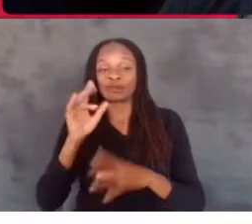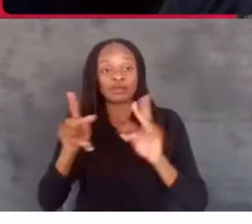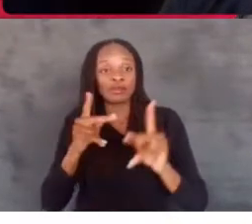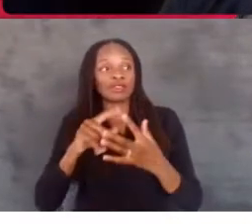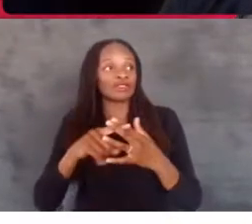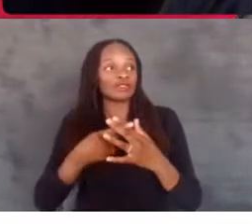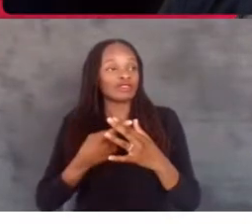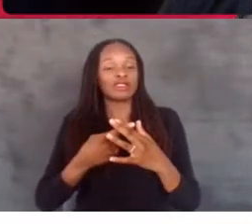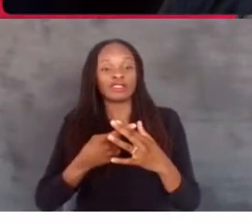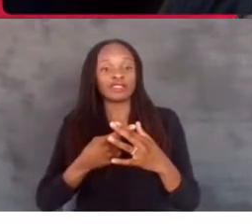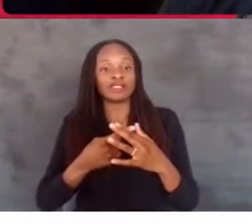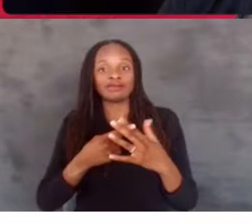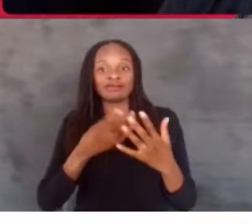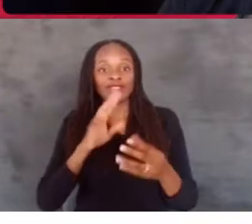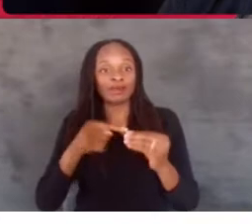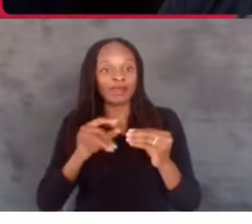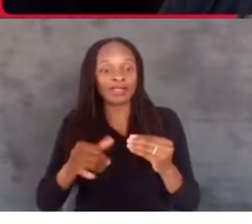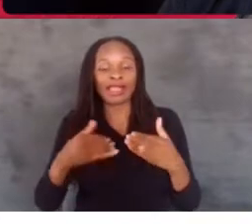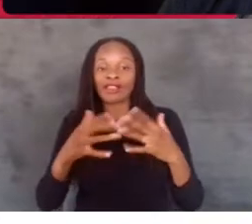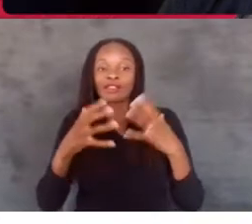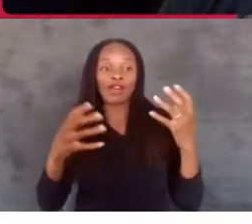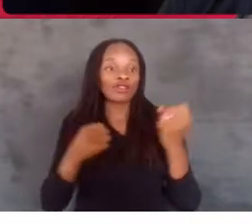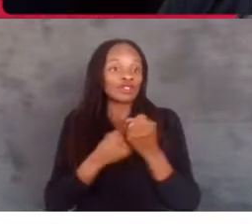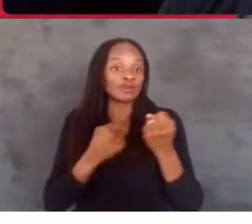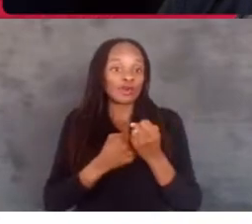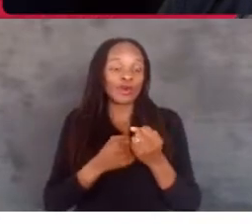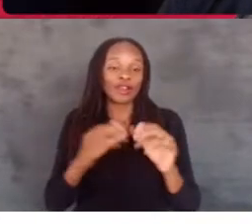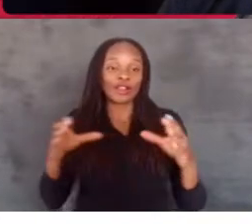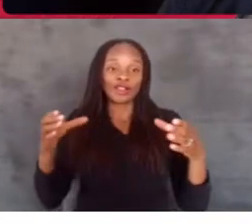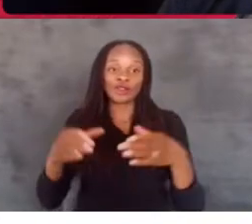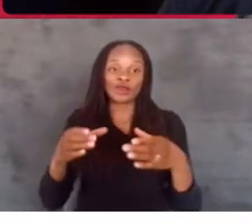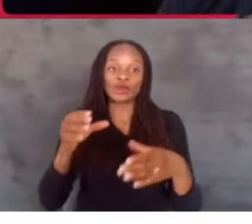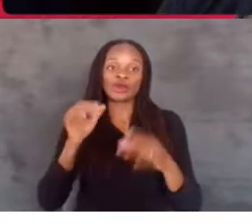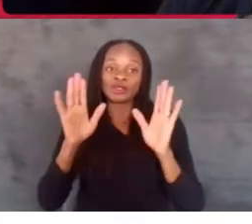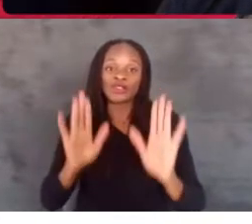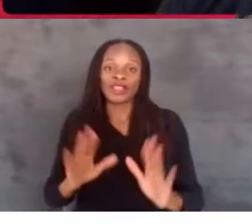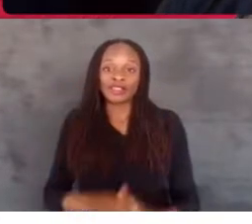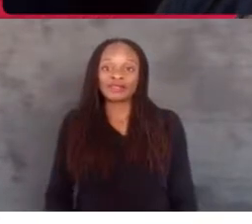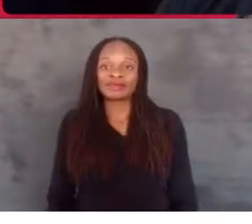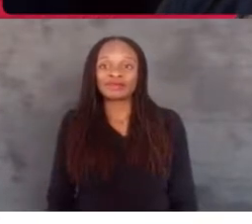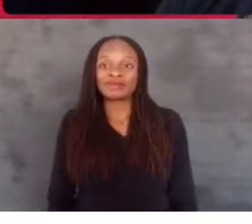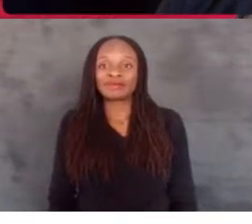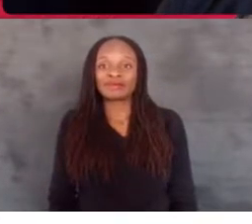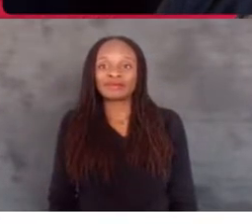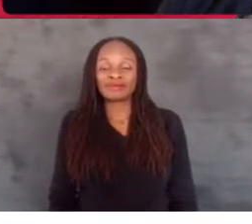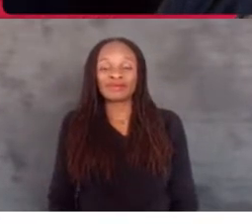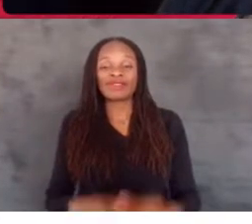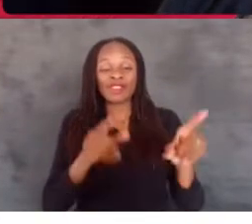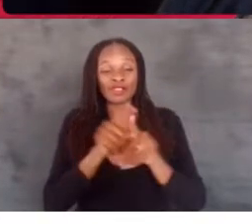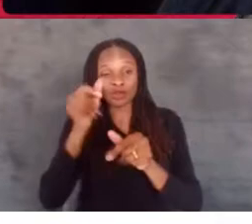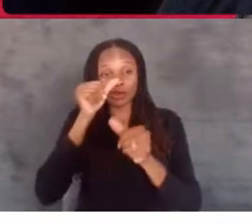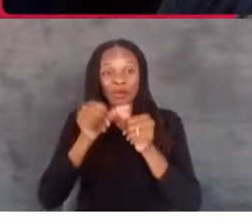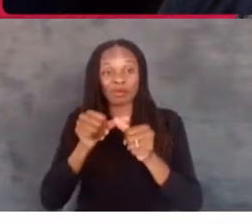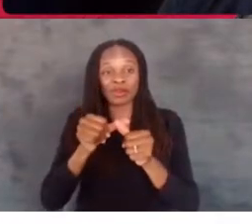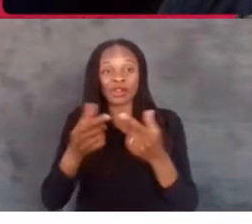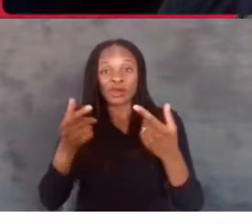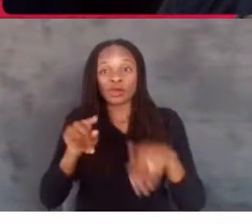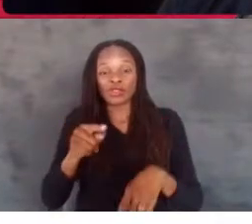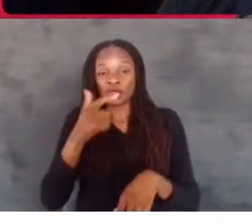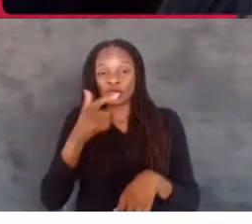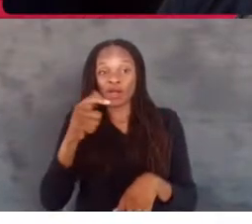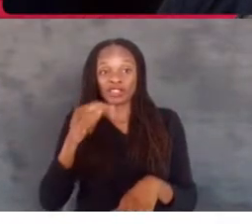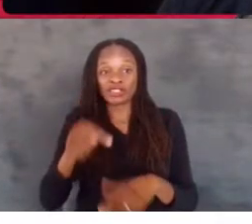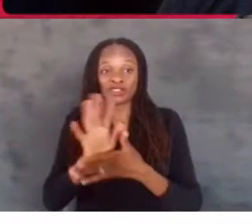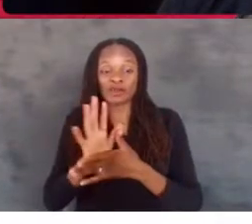a lot of support and a lot of crew. So it was great. Wow. And keep in mind, when you watch this film, this was pre-pandemic.